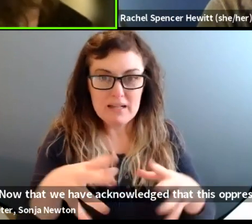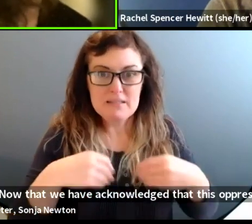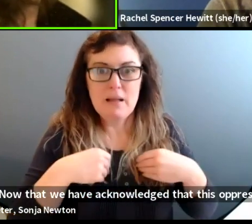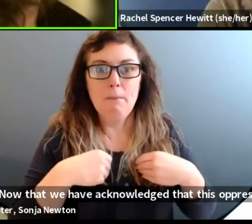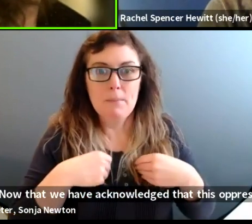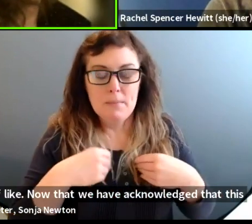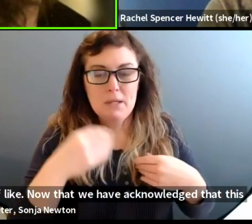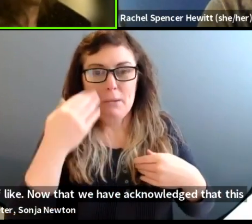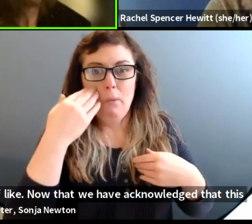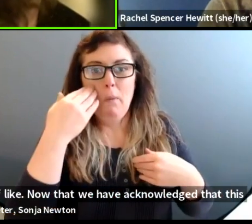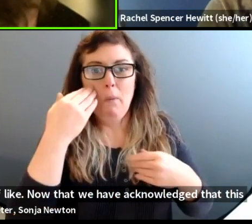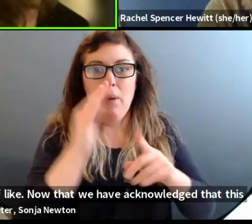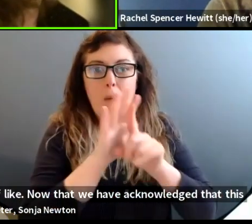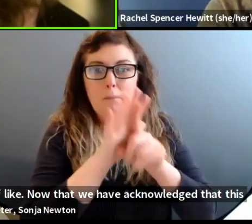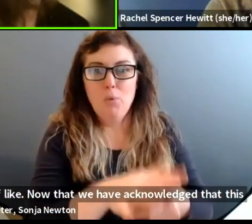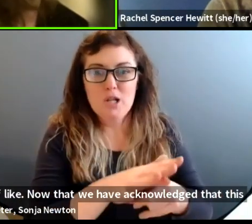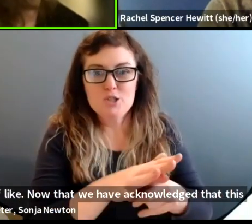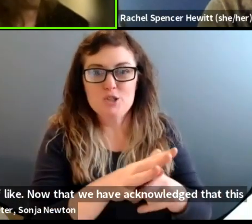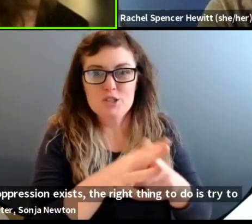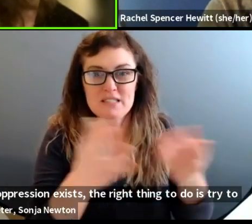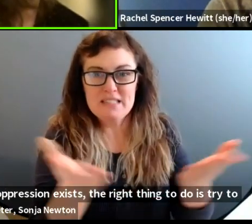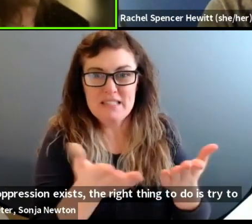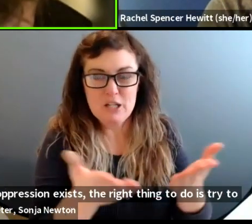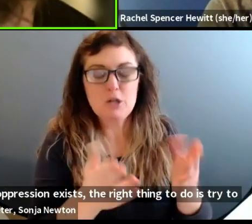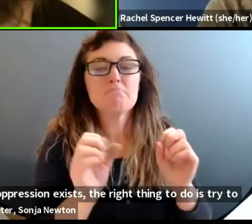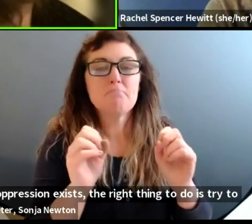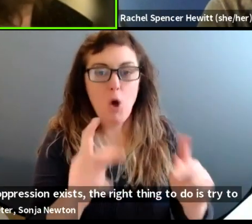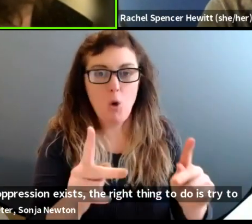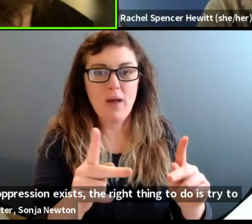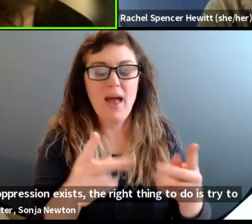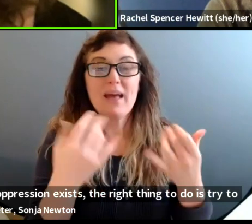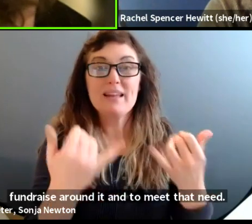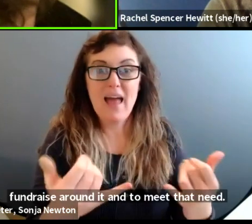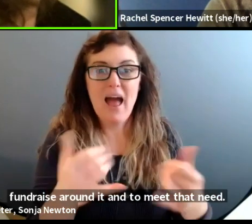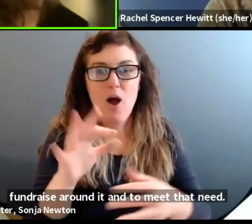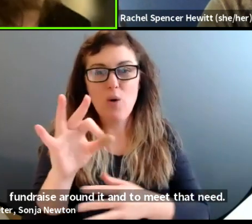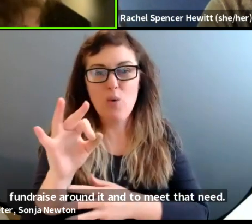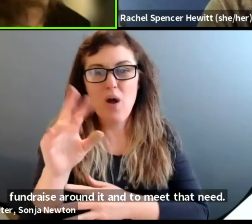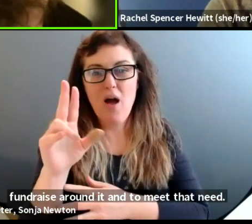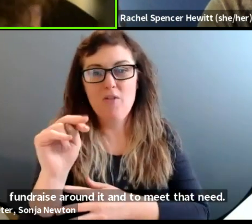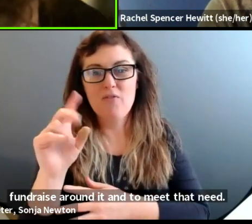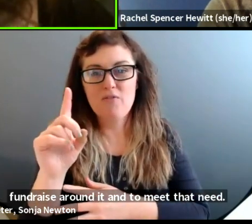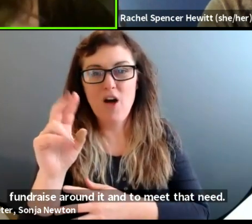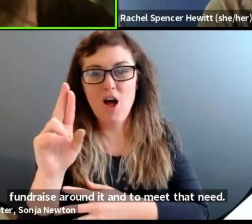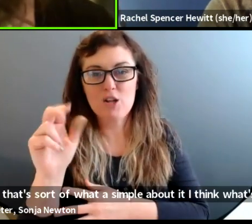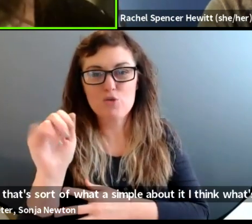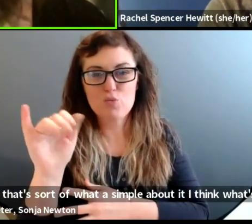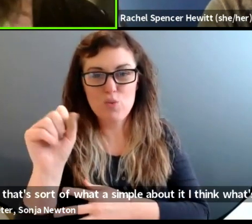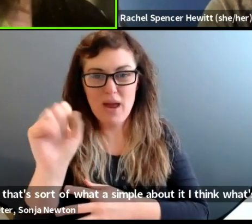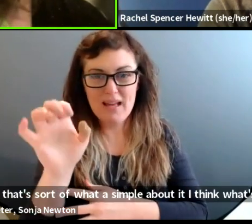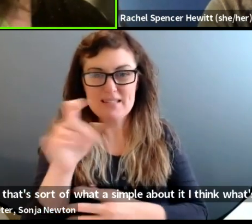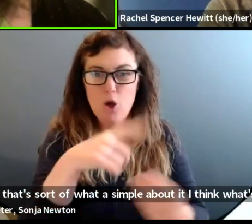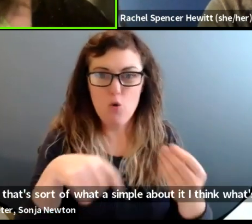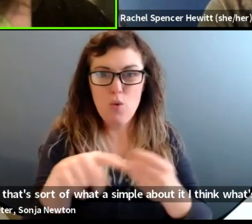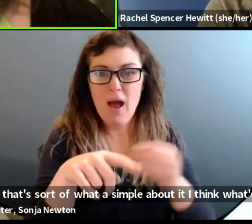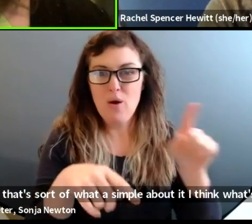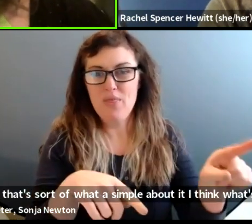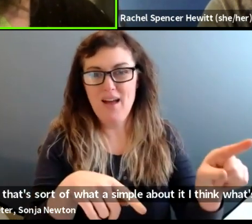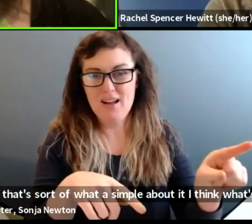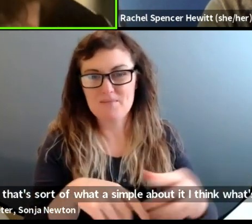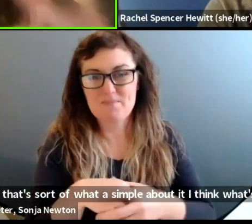do is try to fundraise around it and to meet that need. And that's sort of what is simple about it. think what's complex about it is